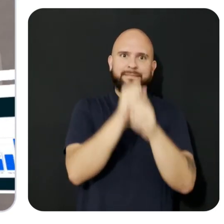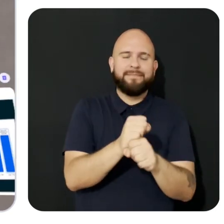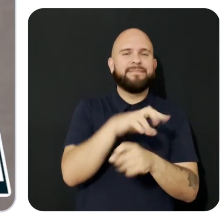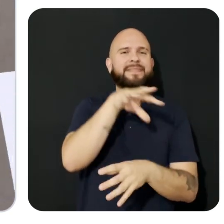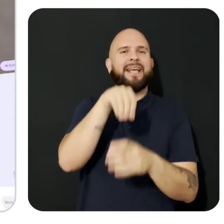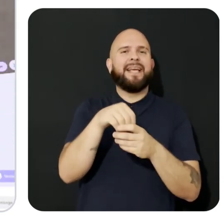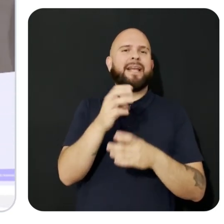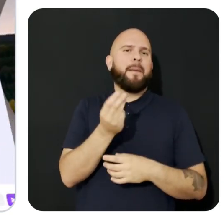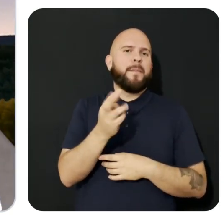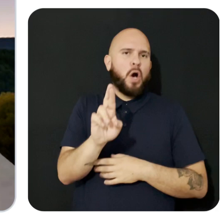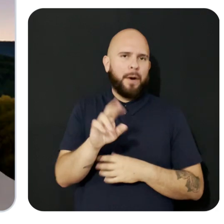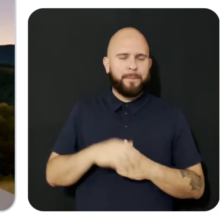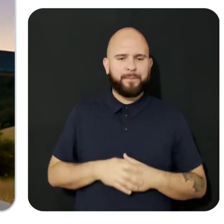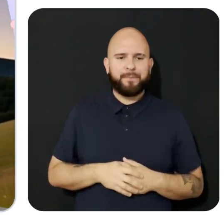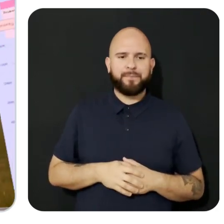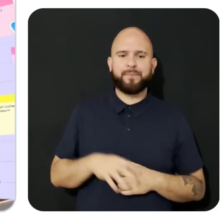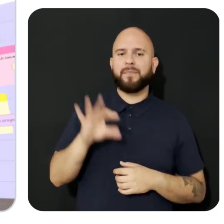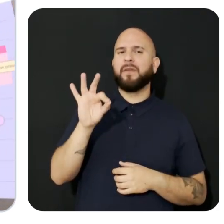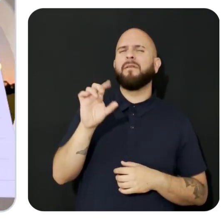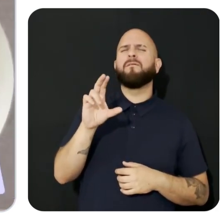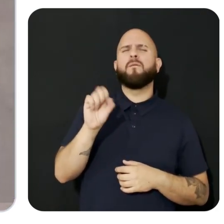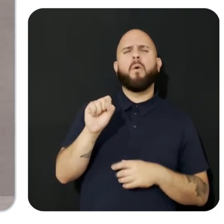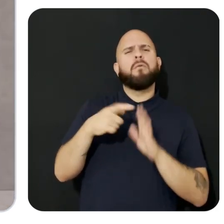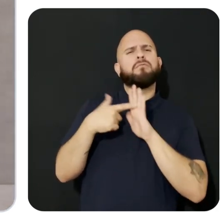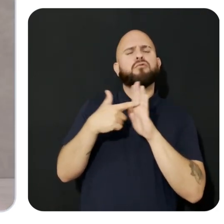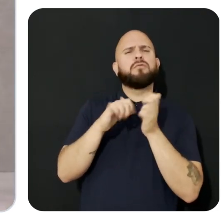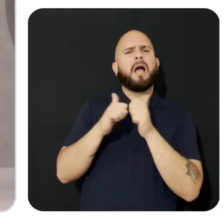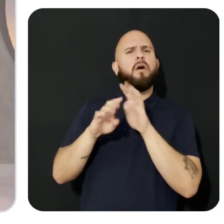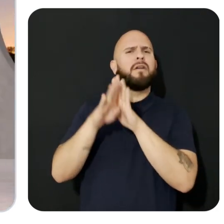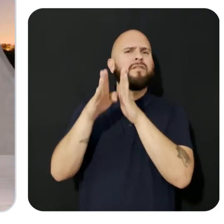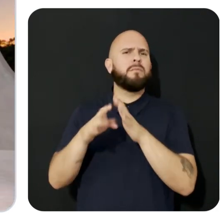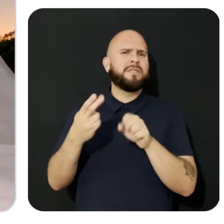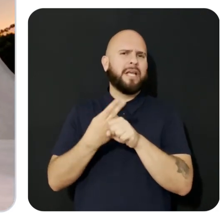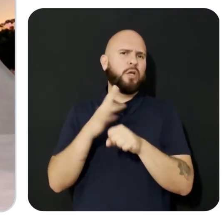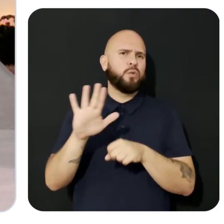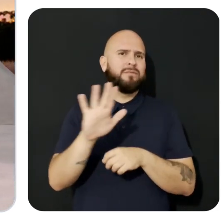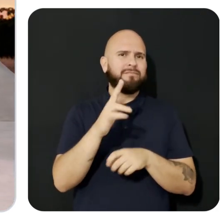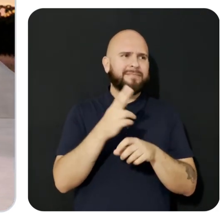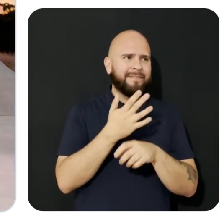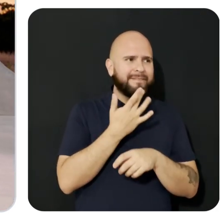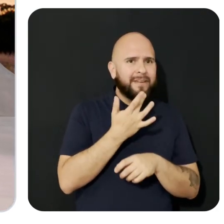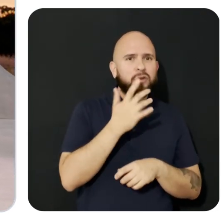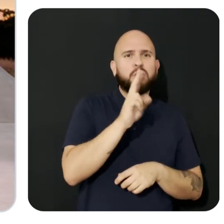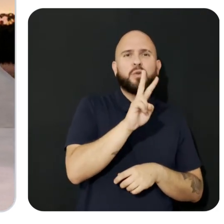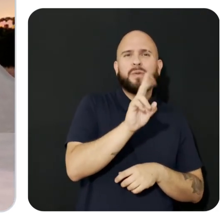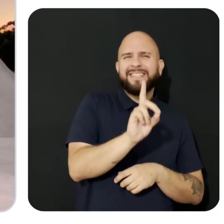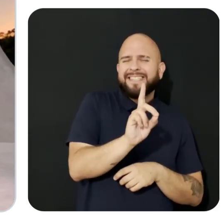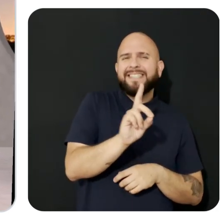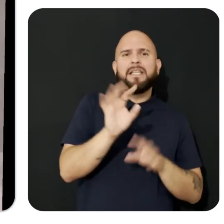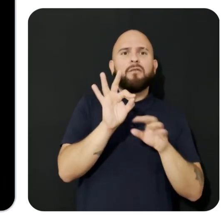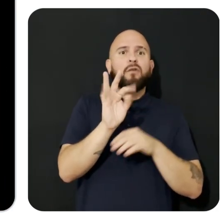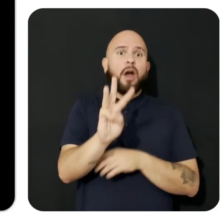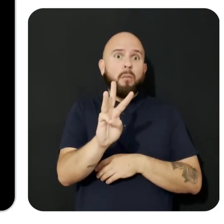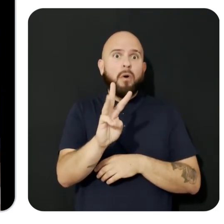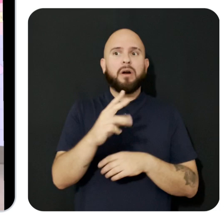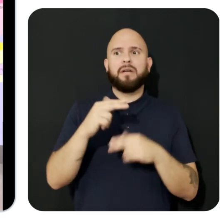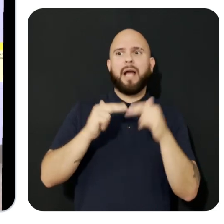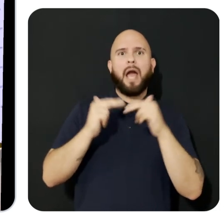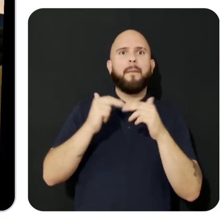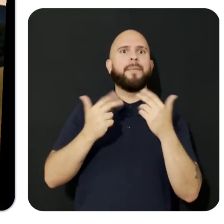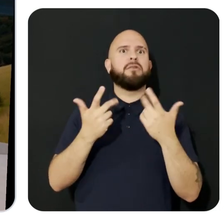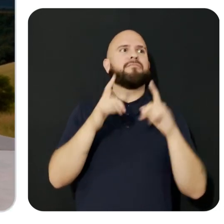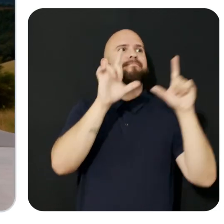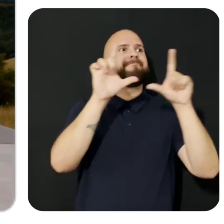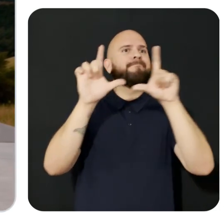reality. The Focus app demonstrates how developers can leverage their favorite 2D UI framework to build interactive